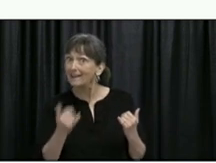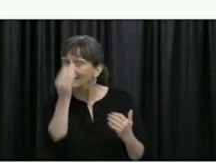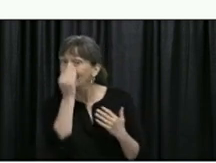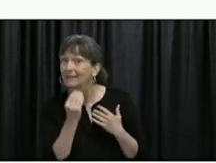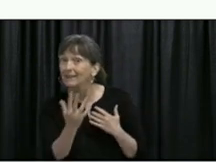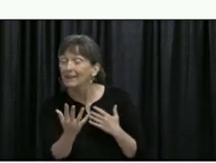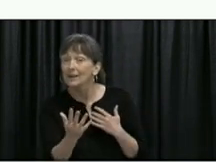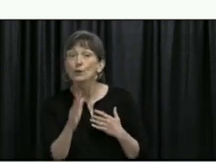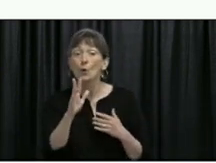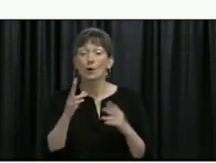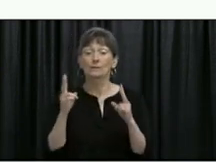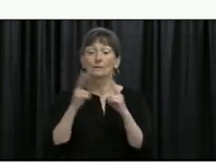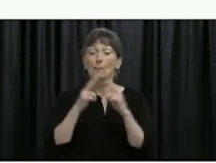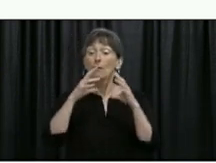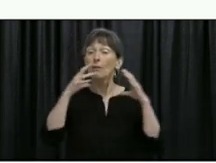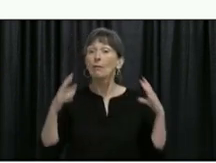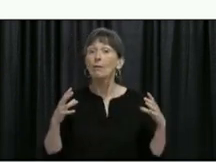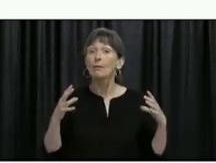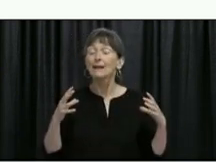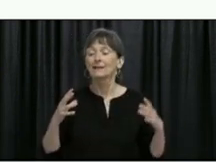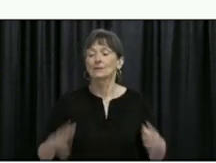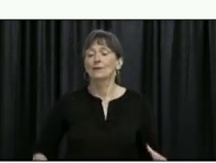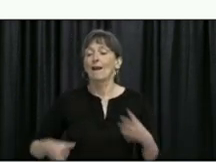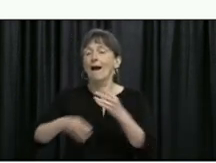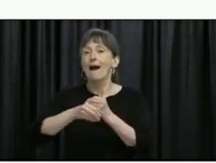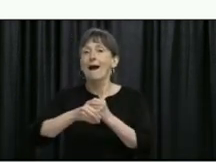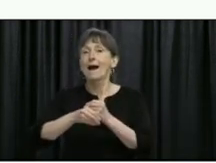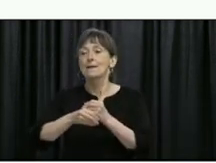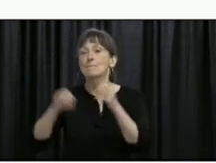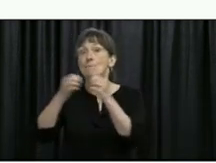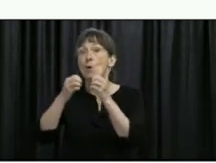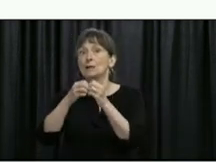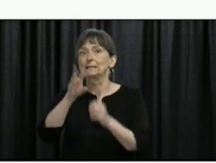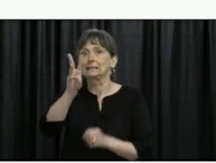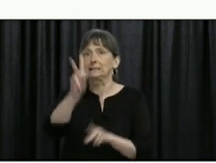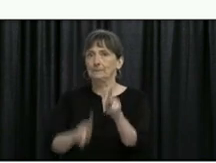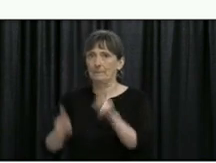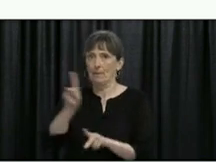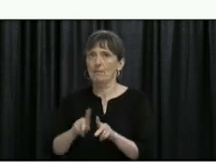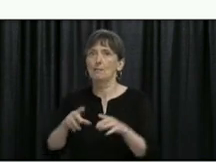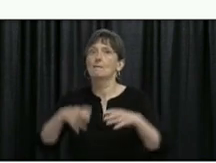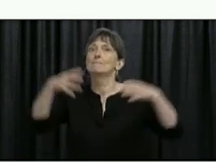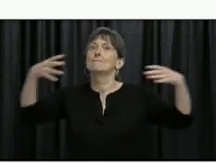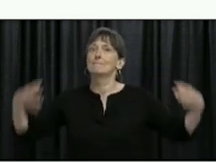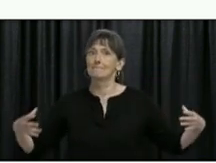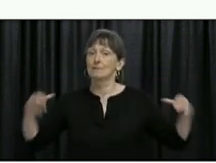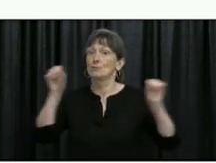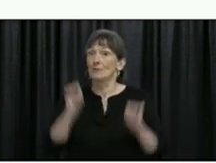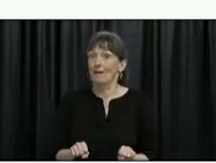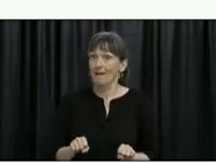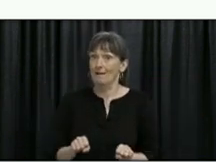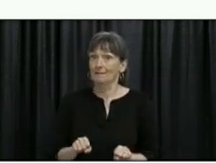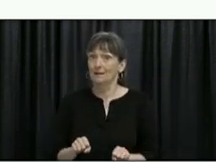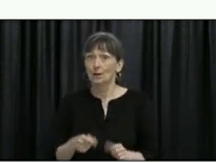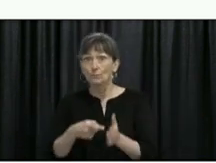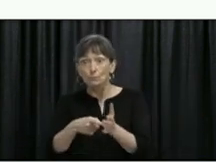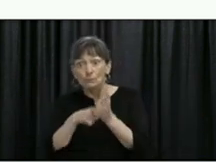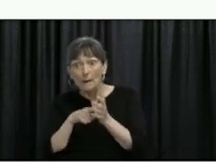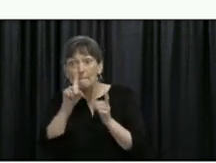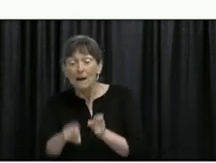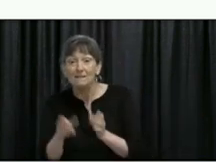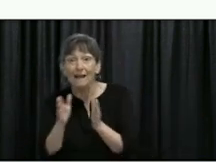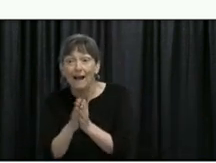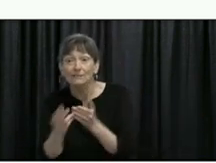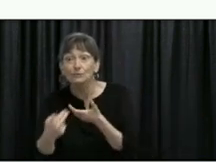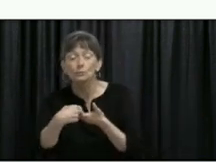expand their double bubbles up to six people. However, this does not mean you have to invite more people to join your bubble.